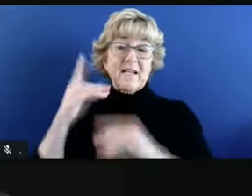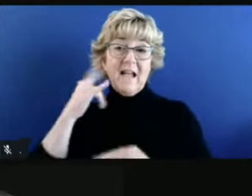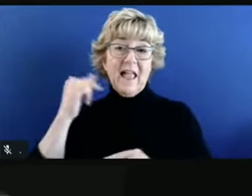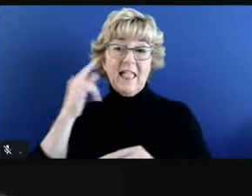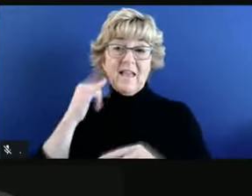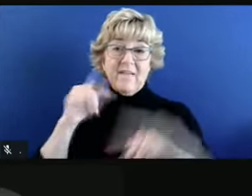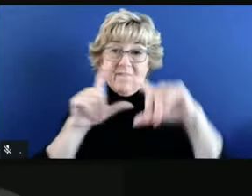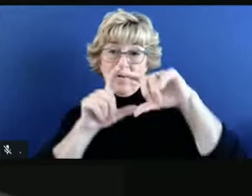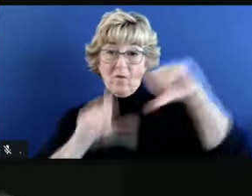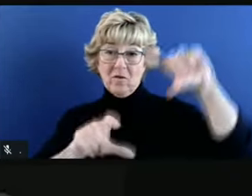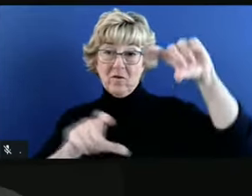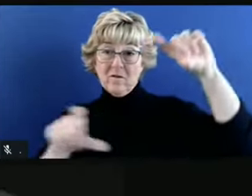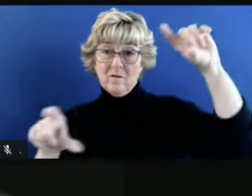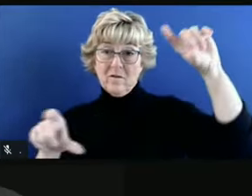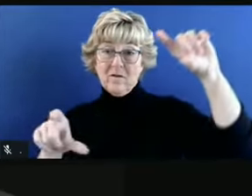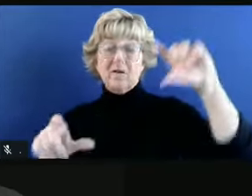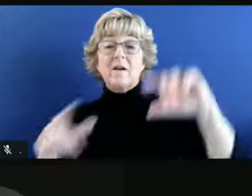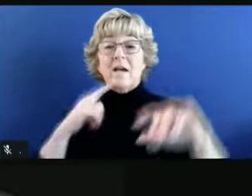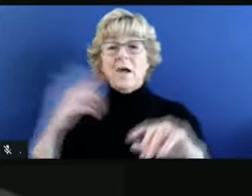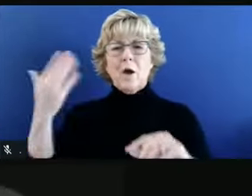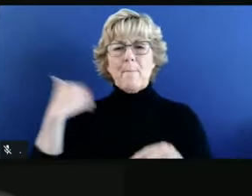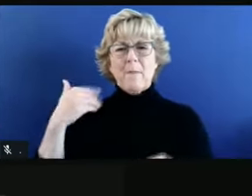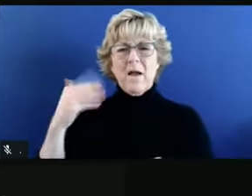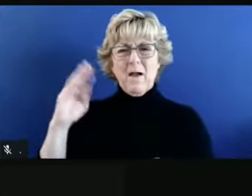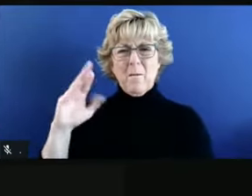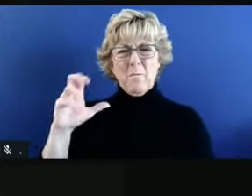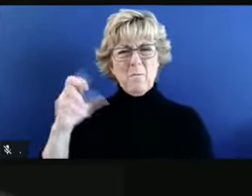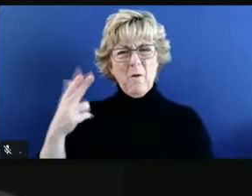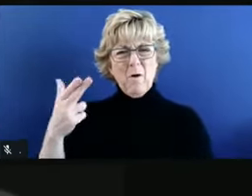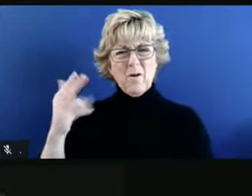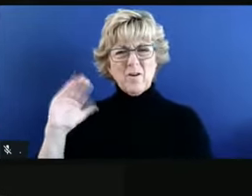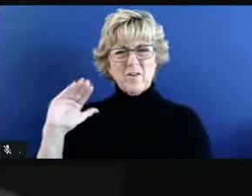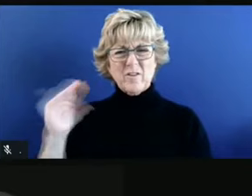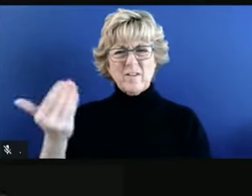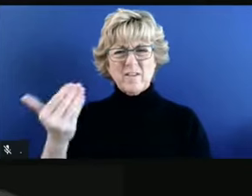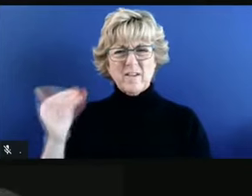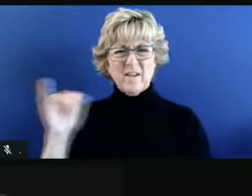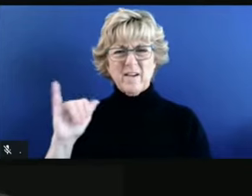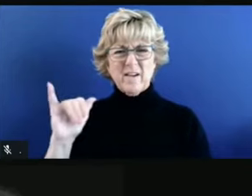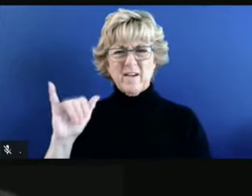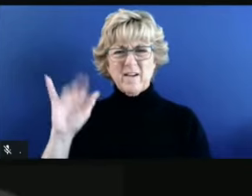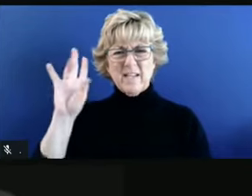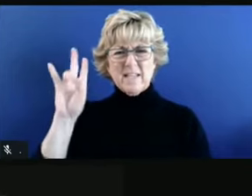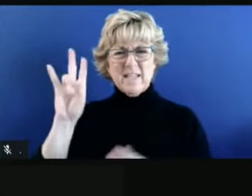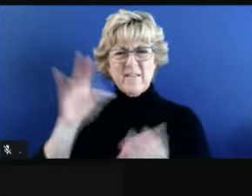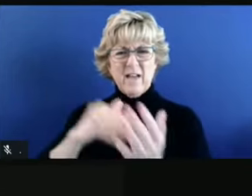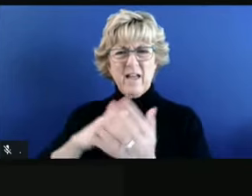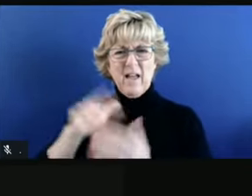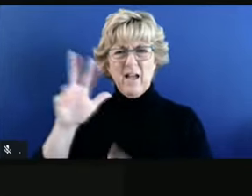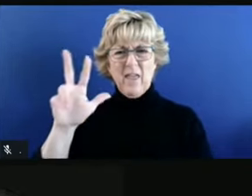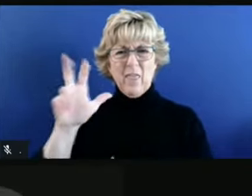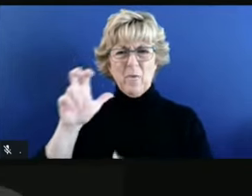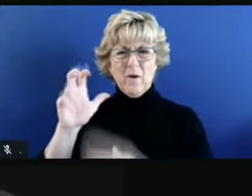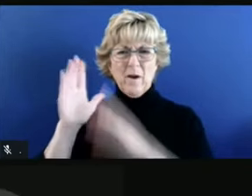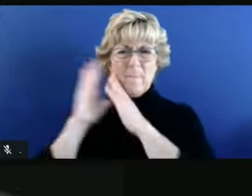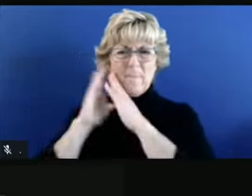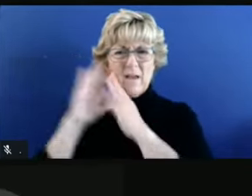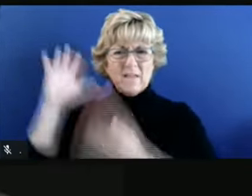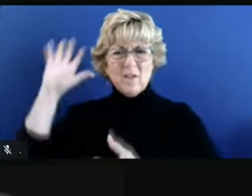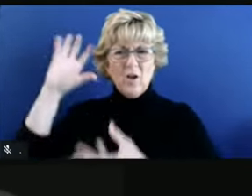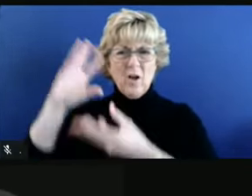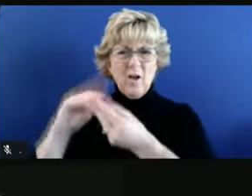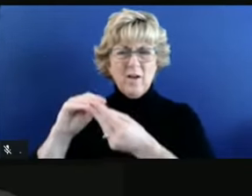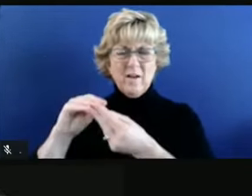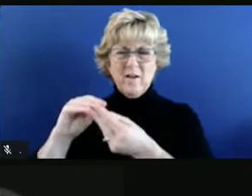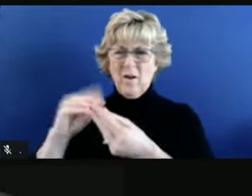It's my understanding that back in March, there were somewhere around 7,300 beds total in the